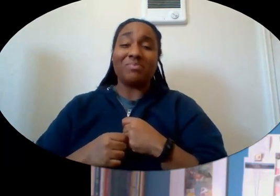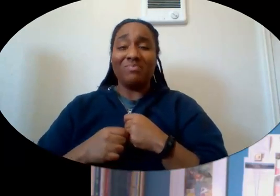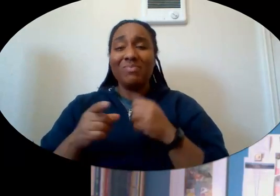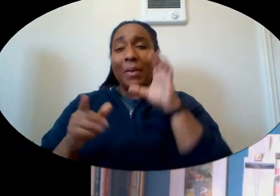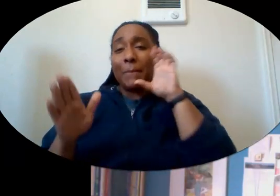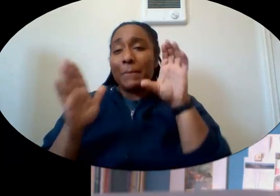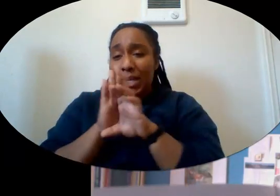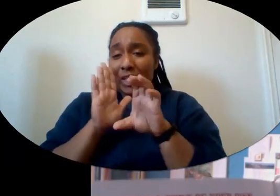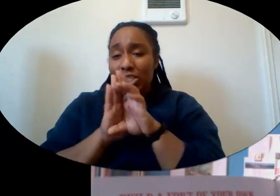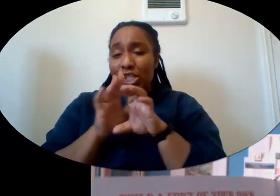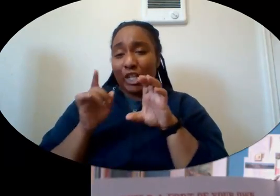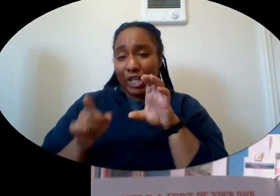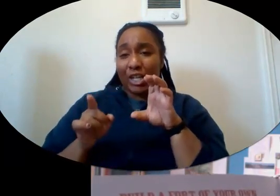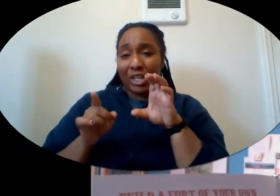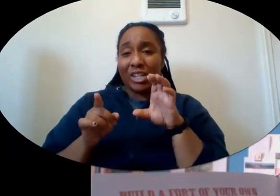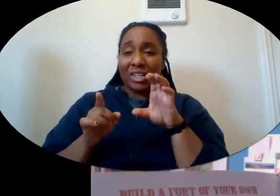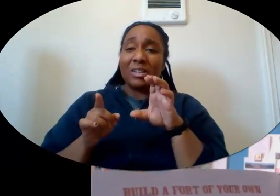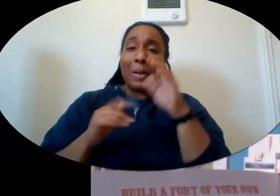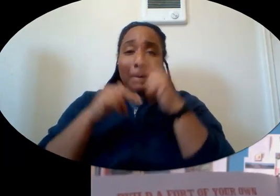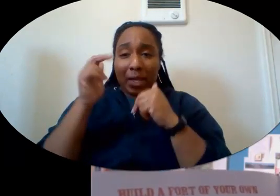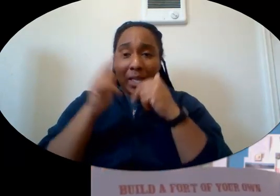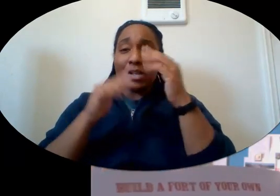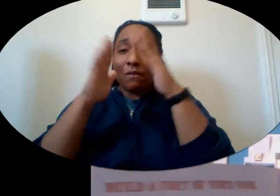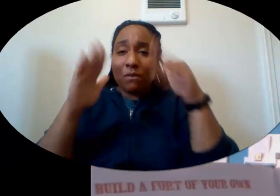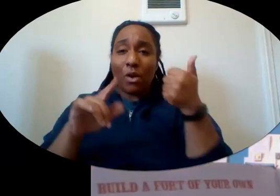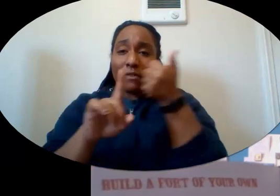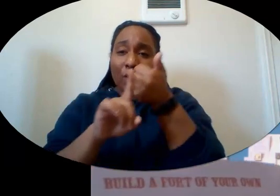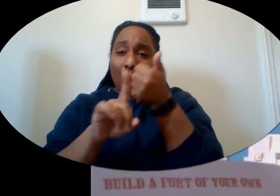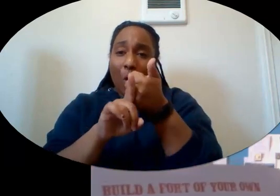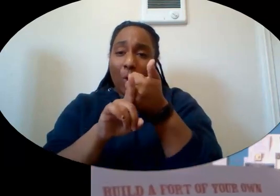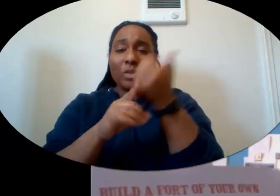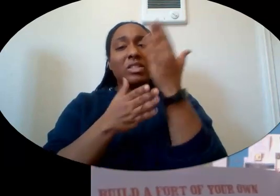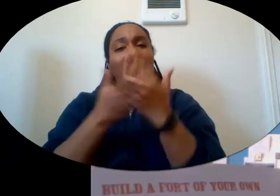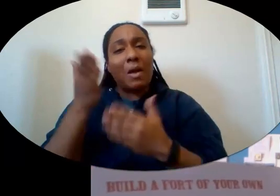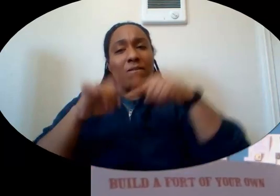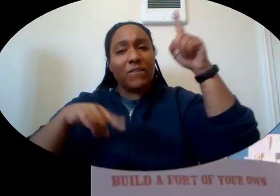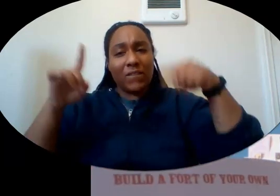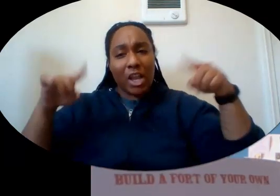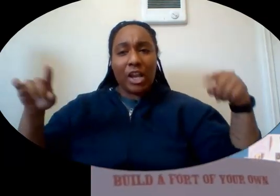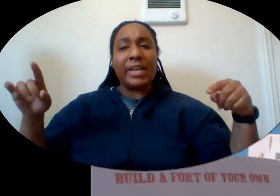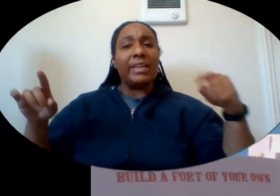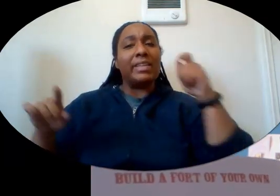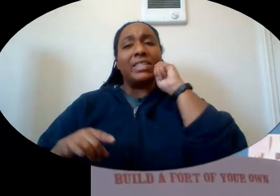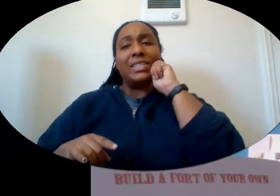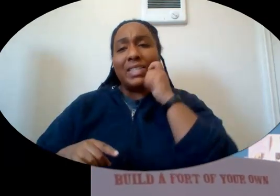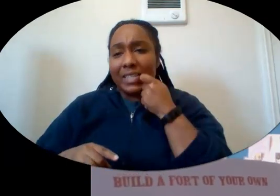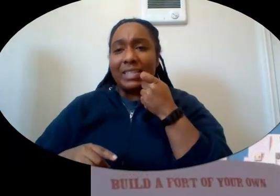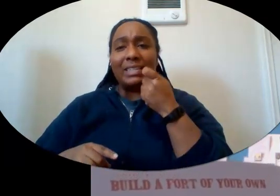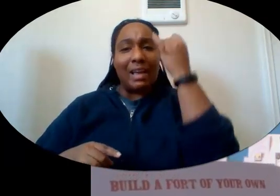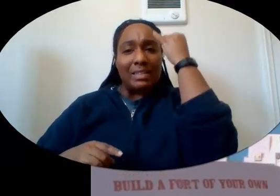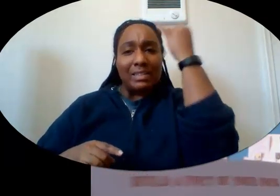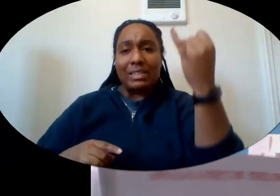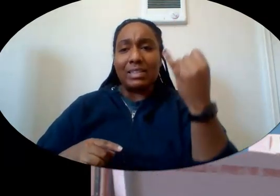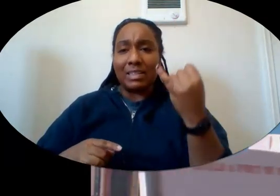We get one more picture. Build a fort of your own. These are some very neat ideas for